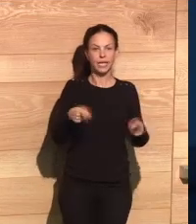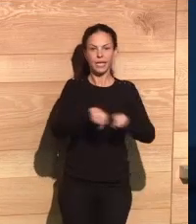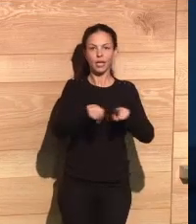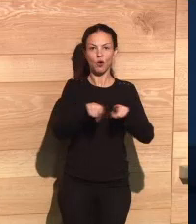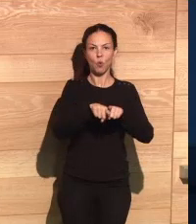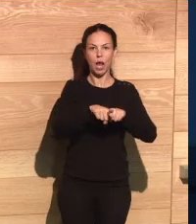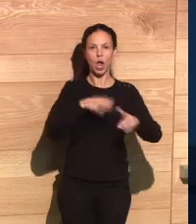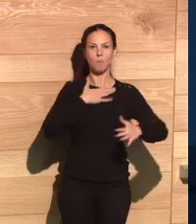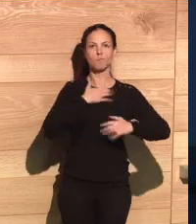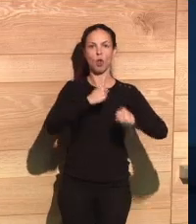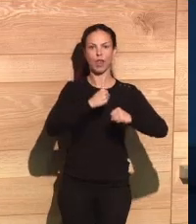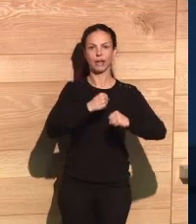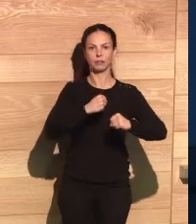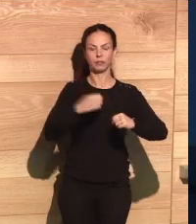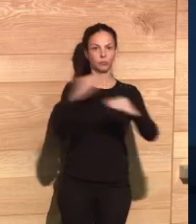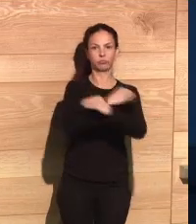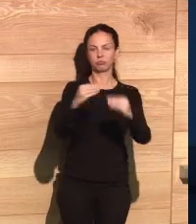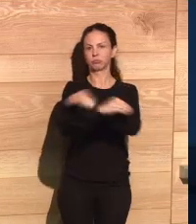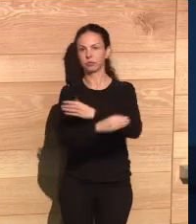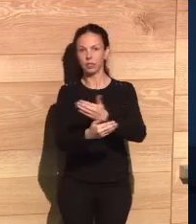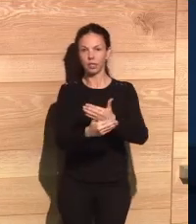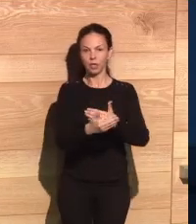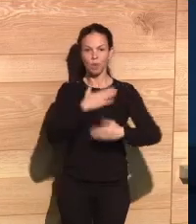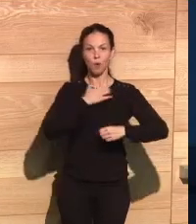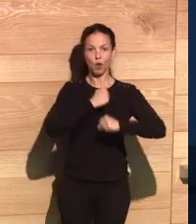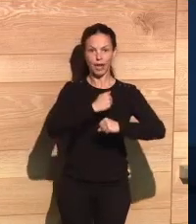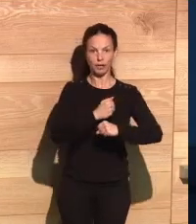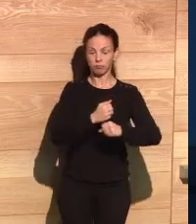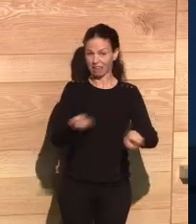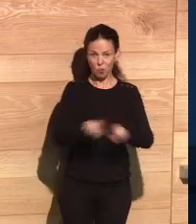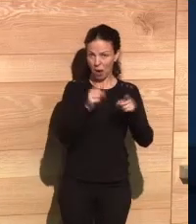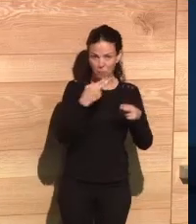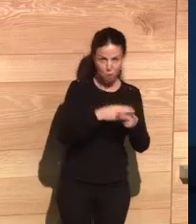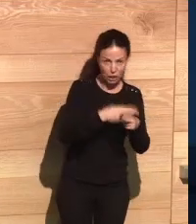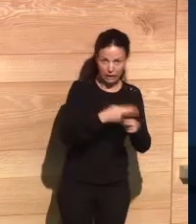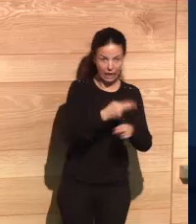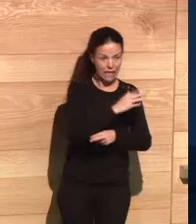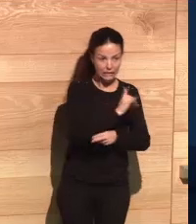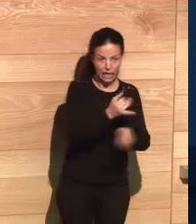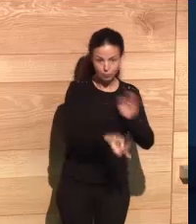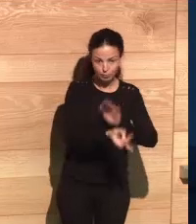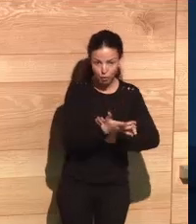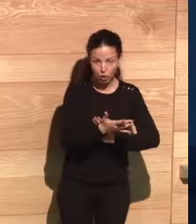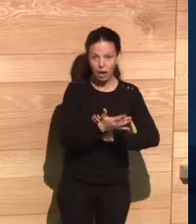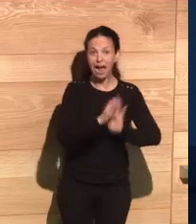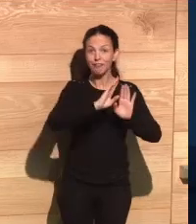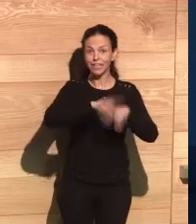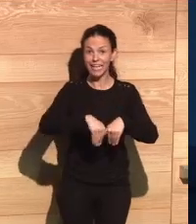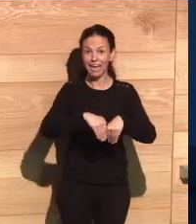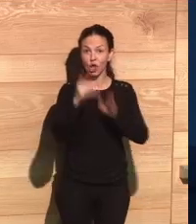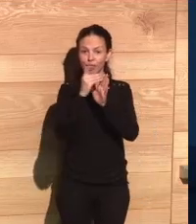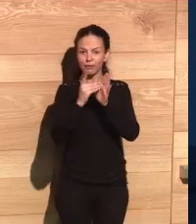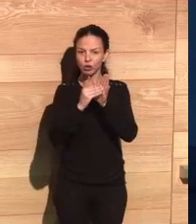from an asymmetry of power. until we handle this, no matter how many